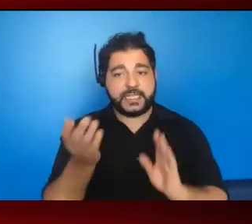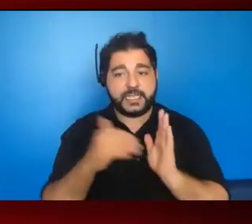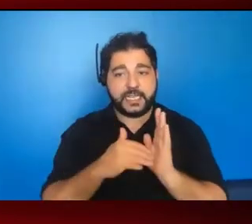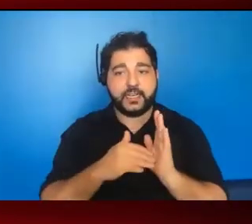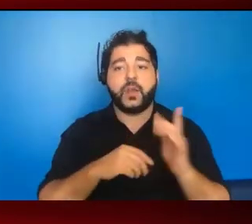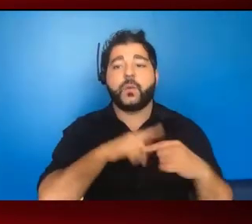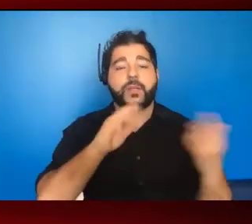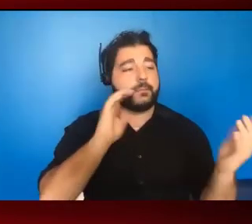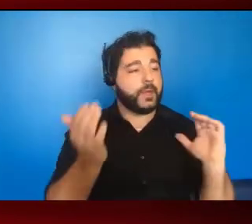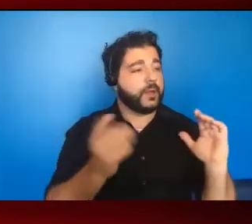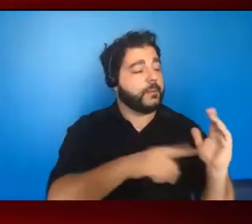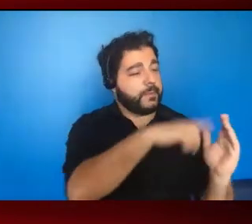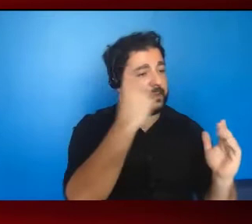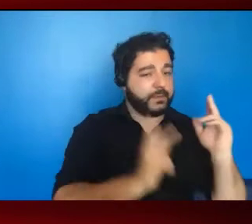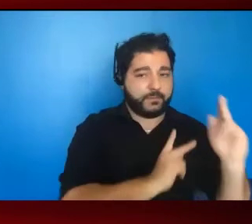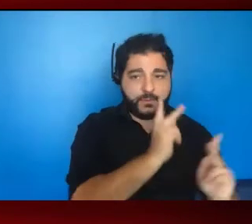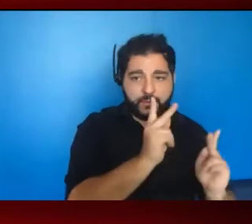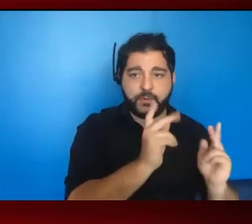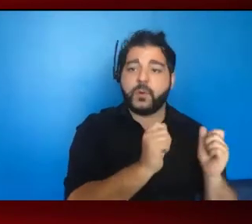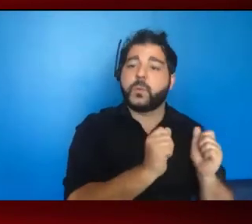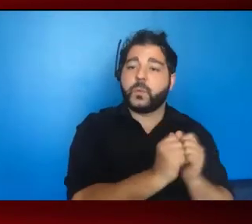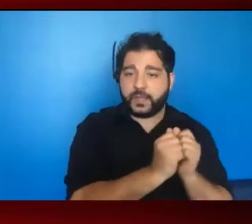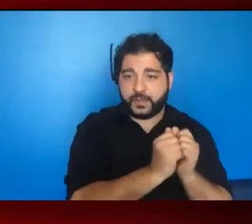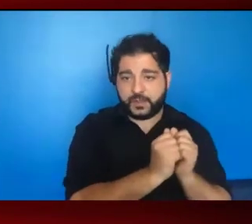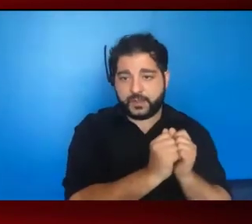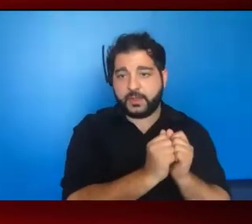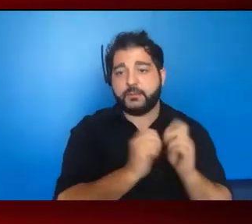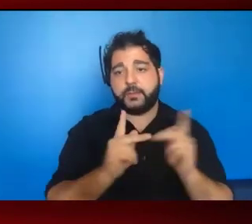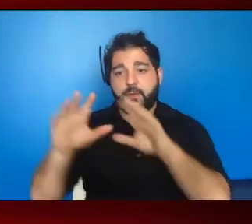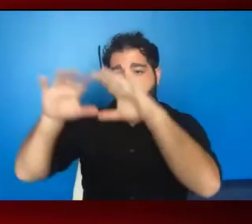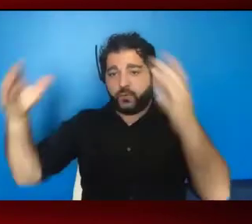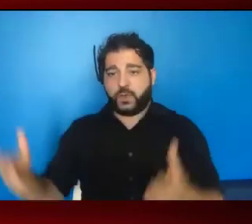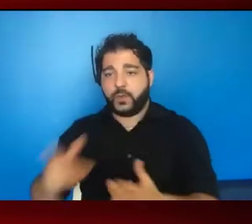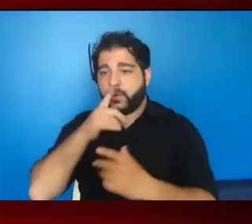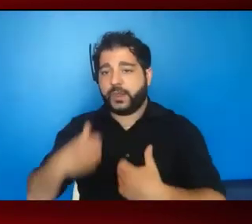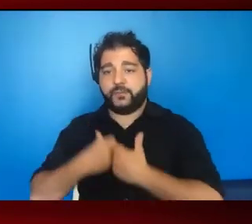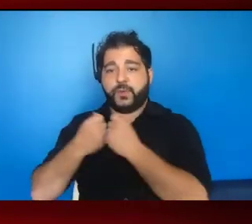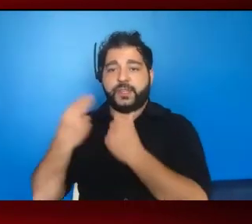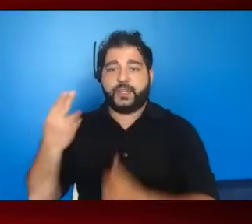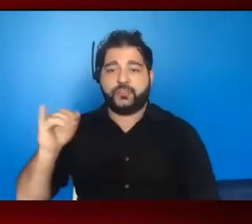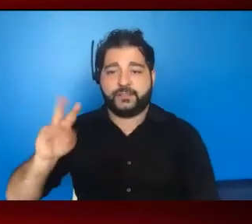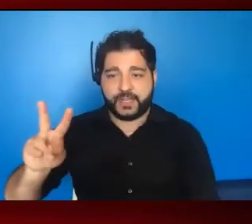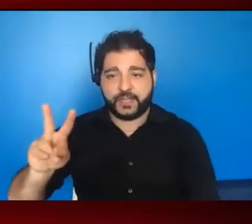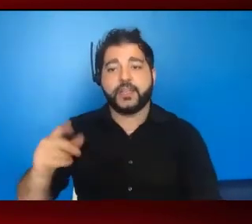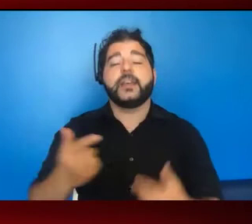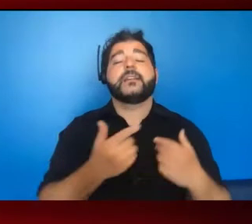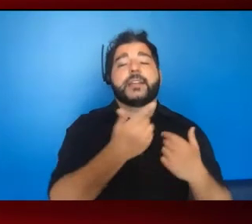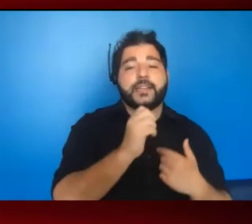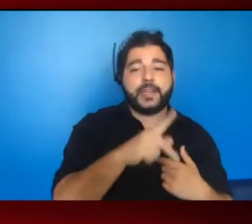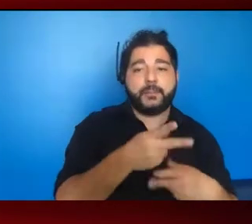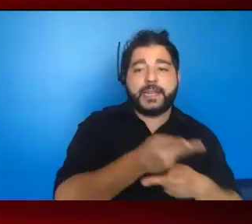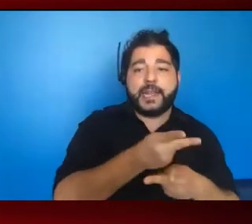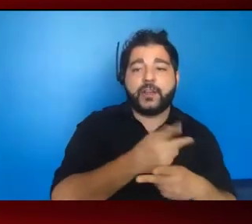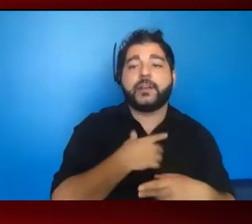that when you compare Black people with folks overall living with HIV, that there are gaps in care, there's gaps in